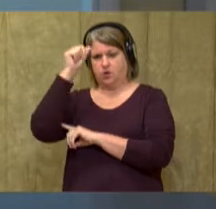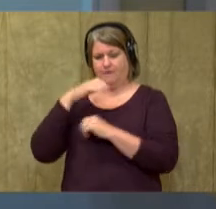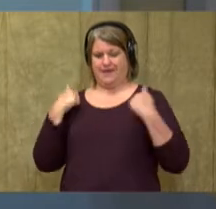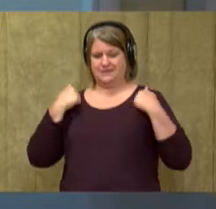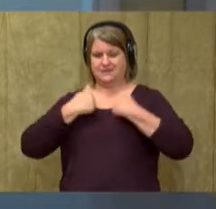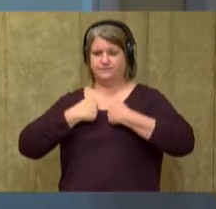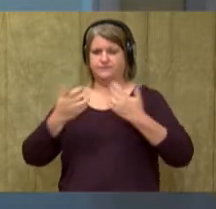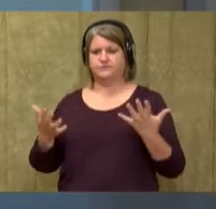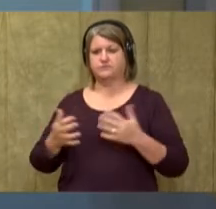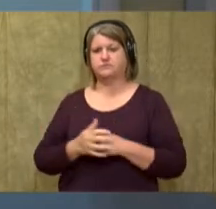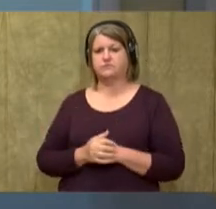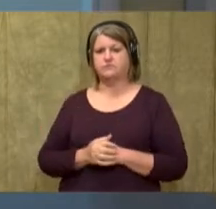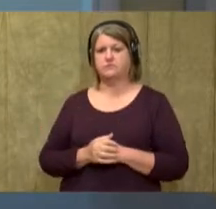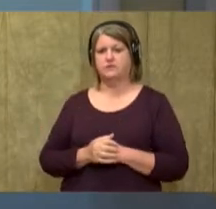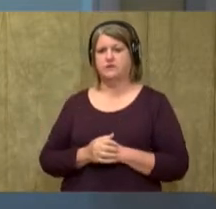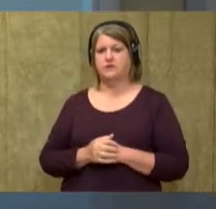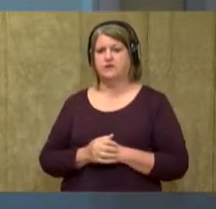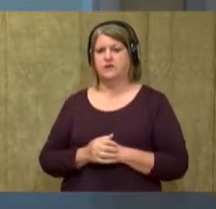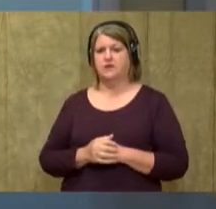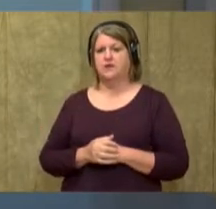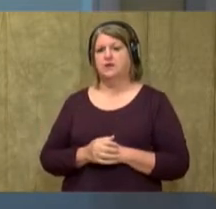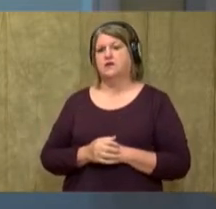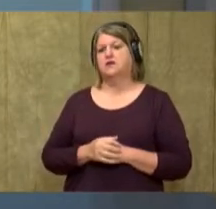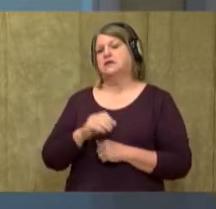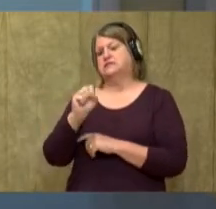Let's say the sounds we hear in suit. Suit.